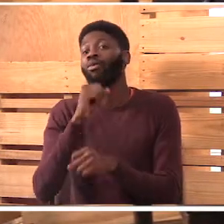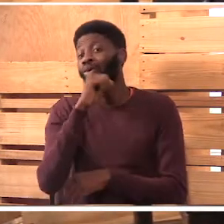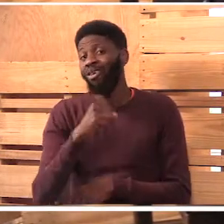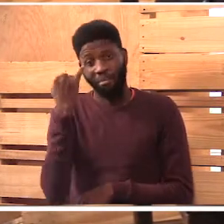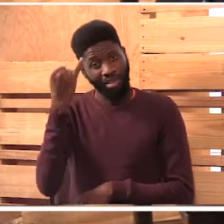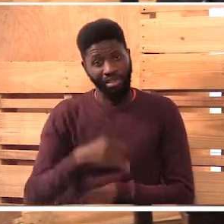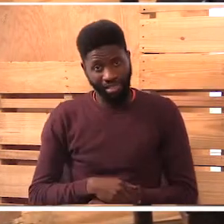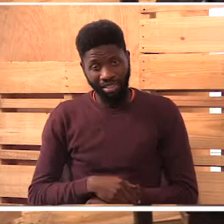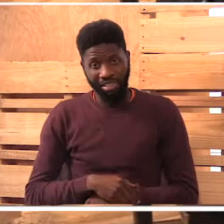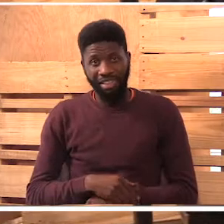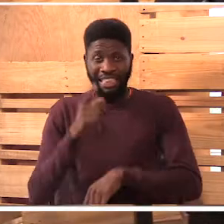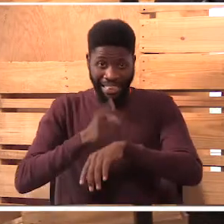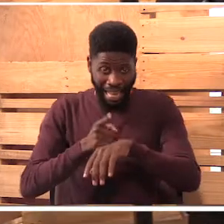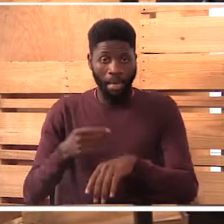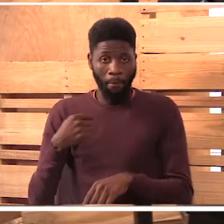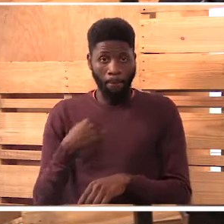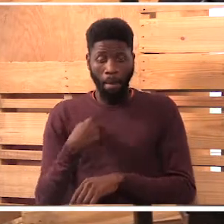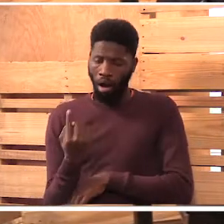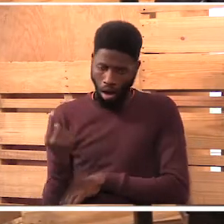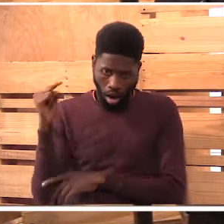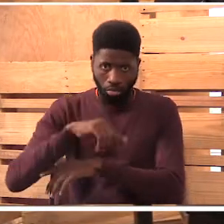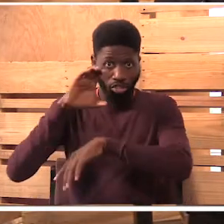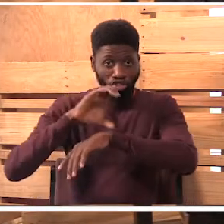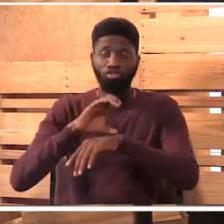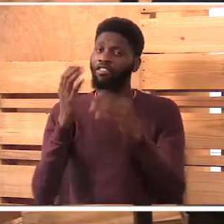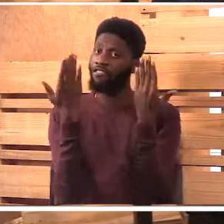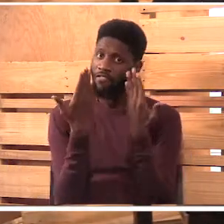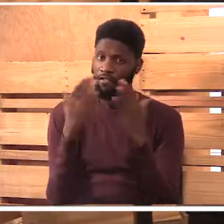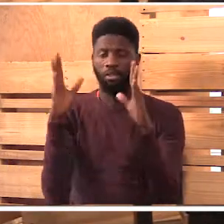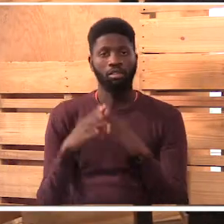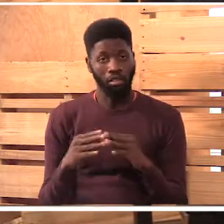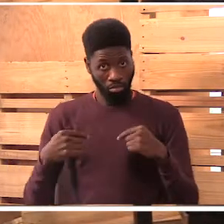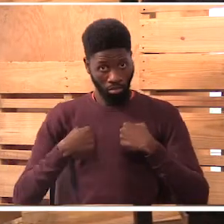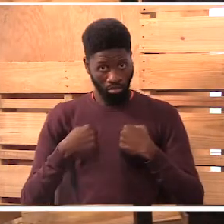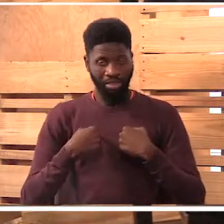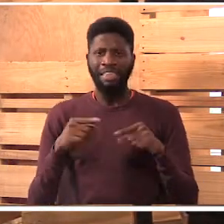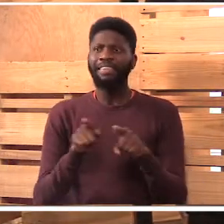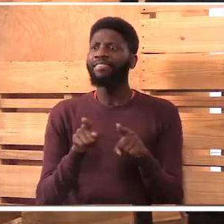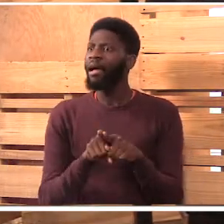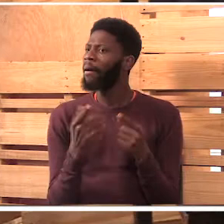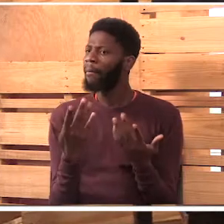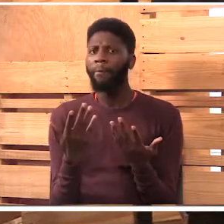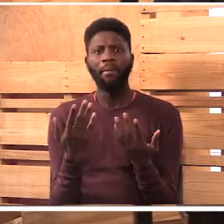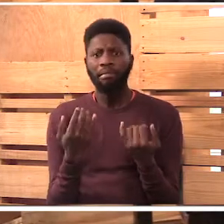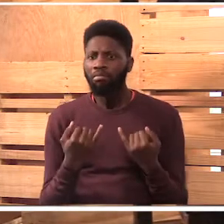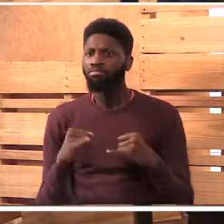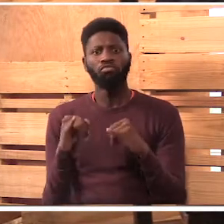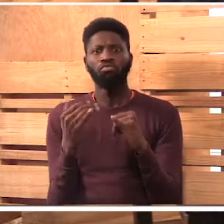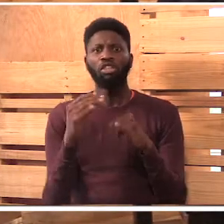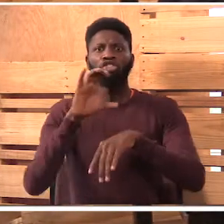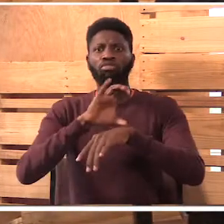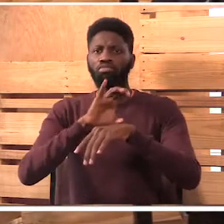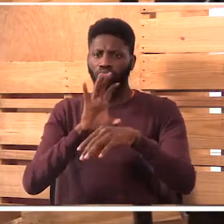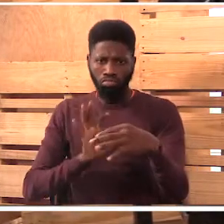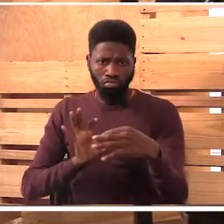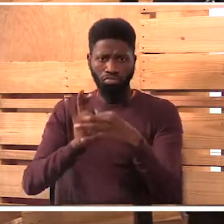And, in fact, when, I was brought up here, I was able to, yani, tuingiane sana, kamisani,